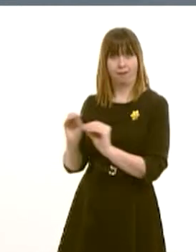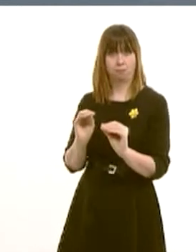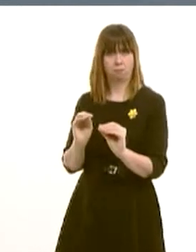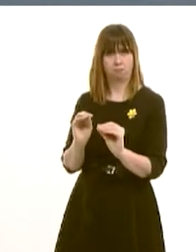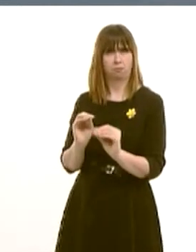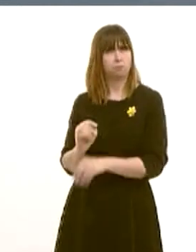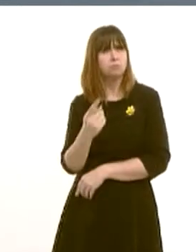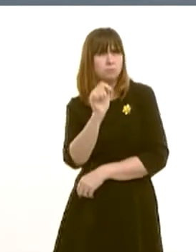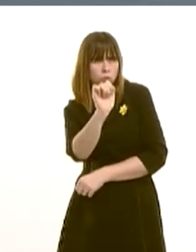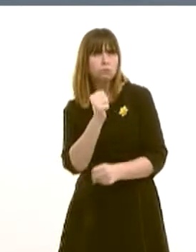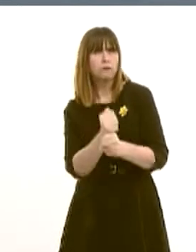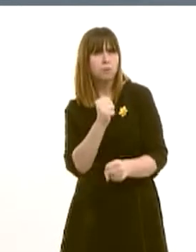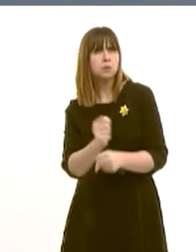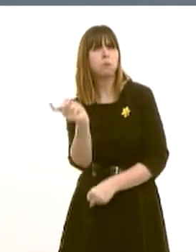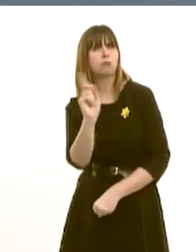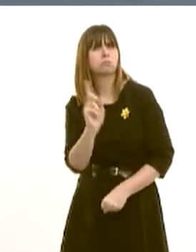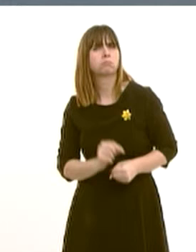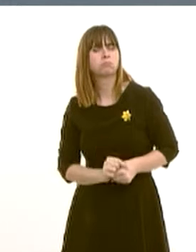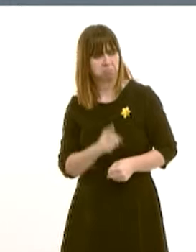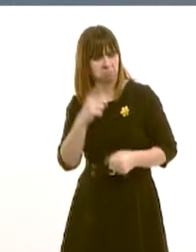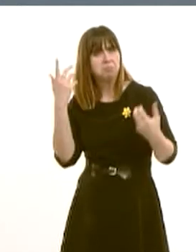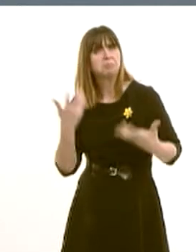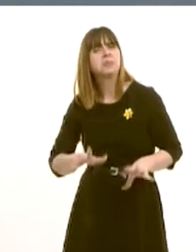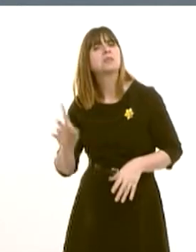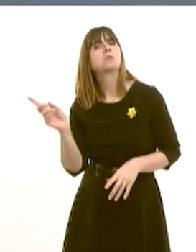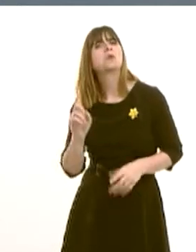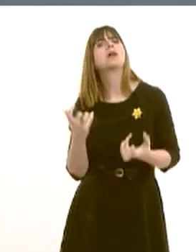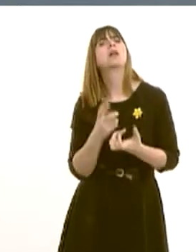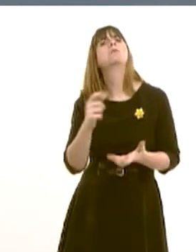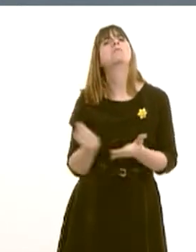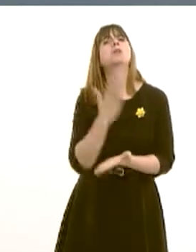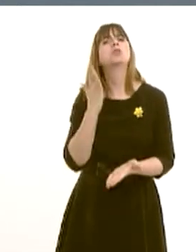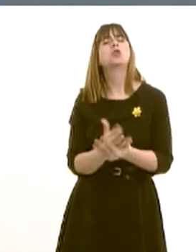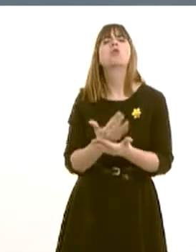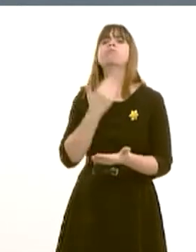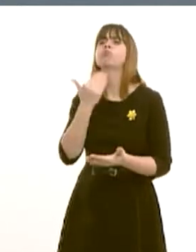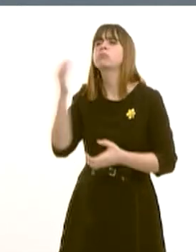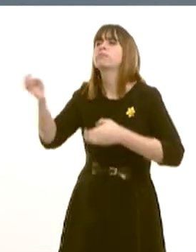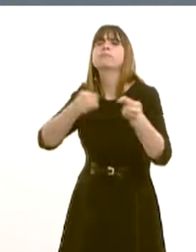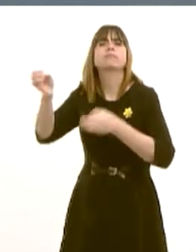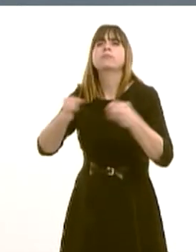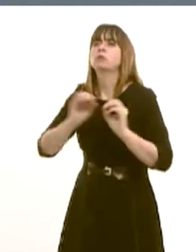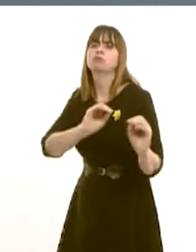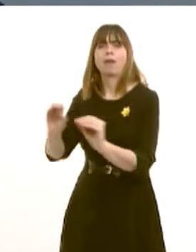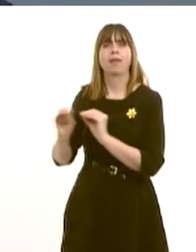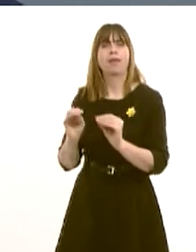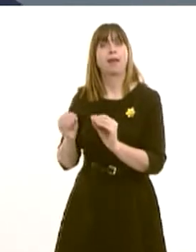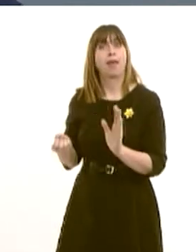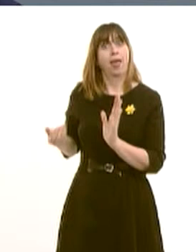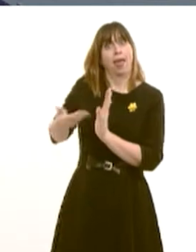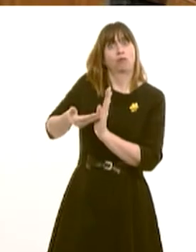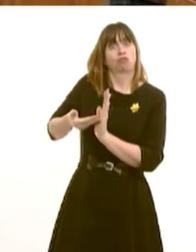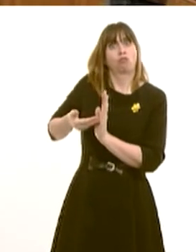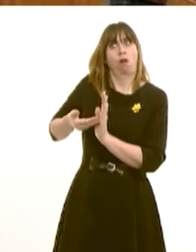tell us what you as a government have done to ensure that these places are in place? And can you tell us how many additional training